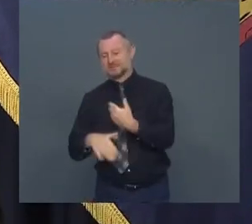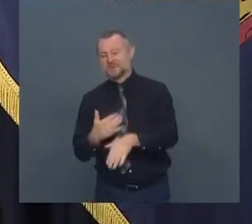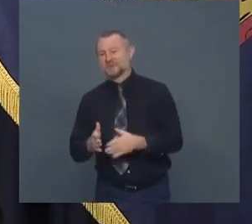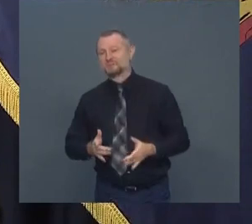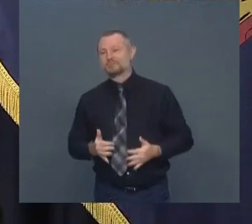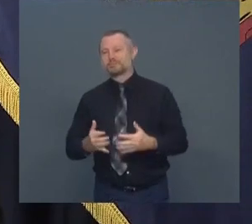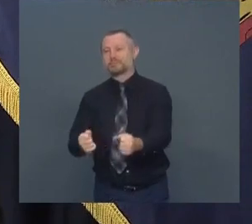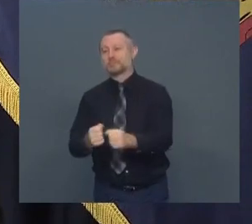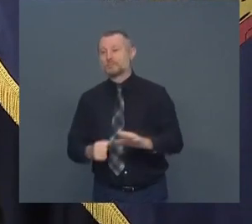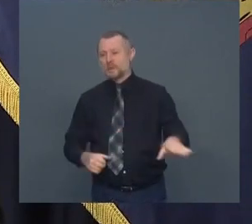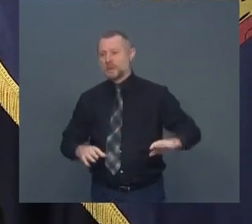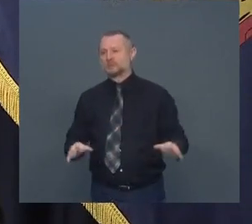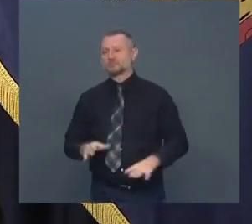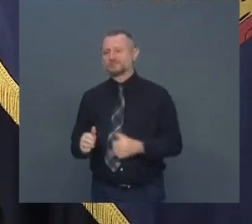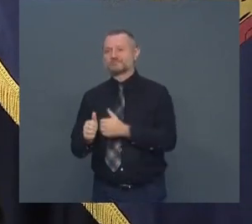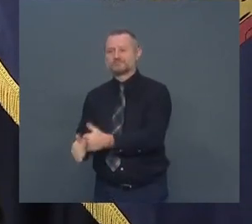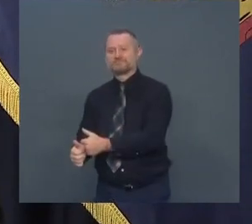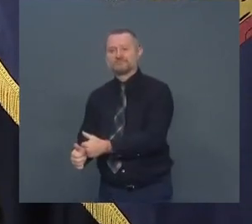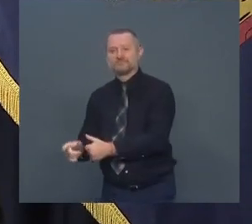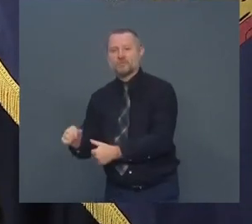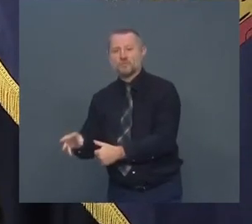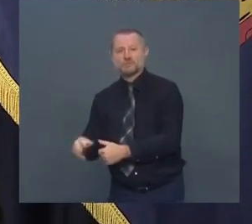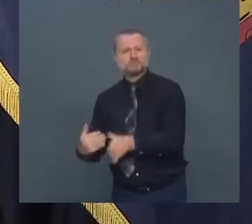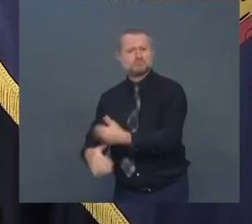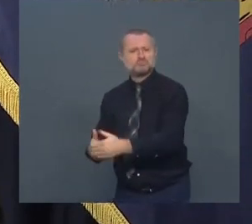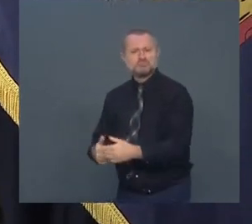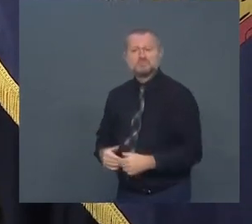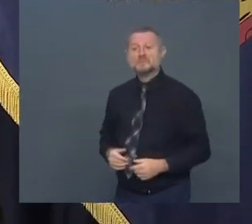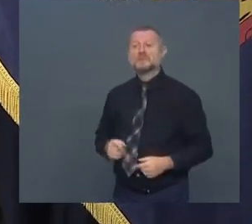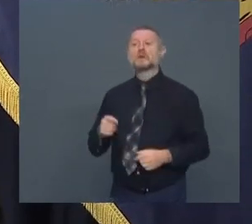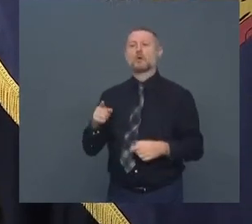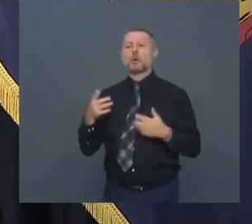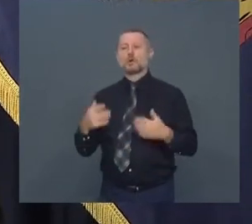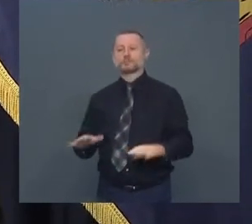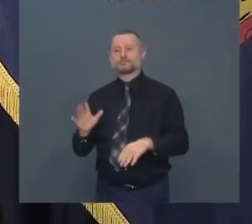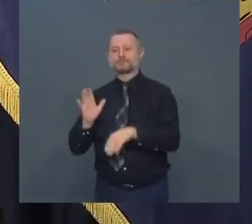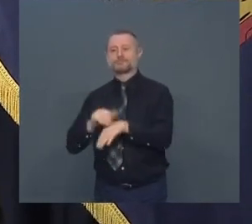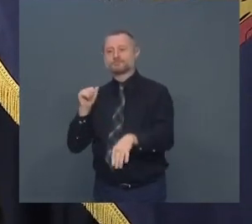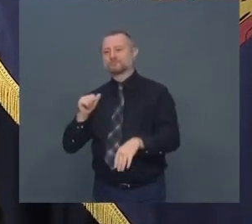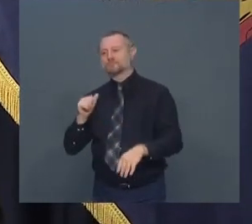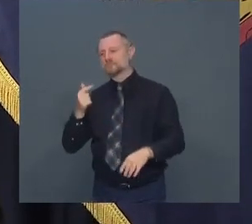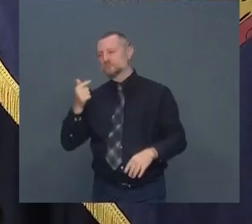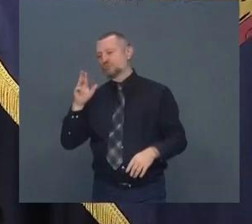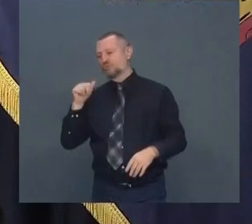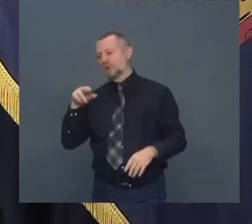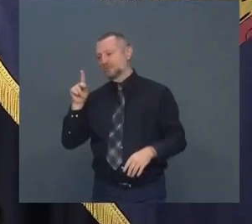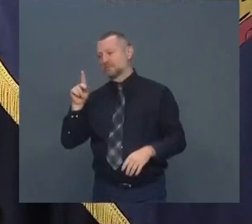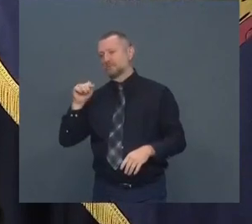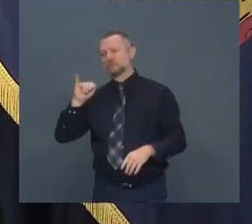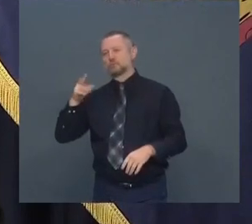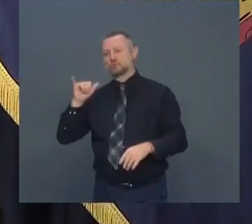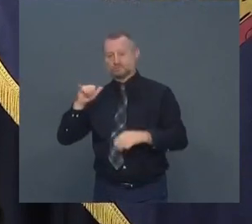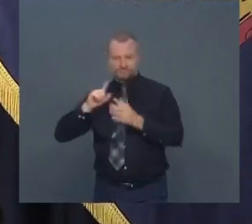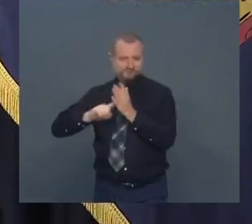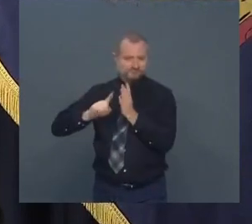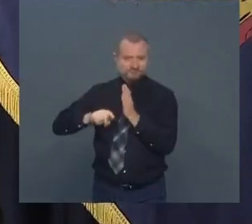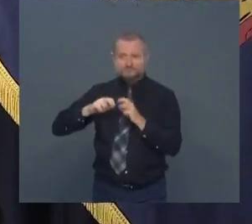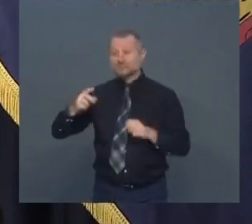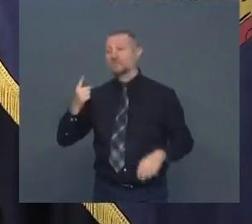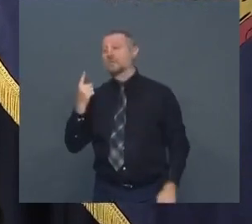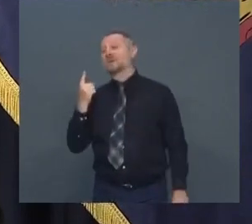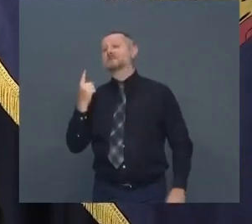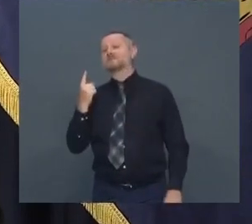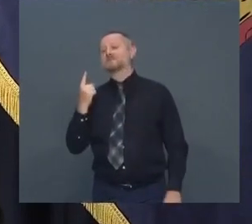with the law. And she's impaneled the grand jury. I think one of the questions we have to find out is,